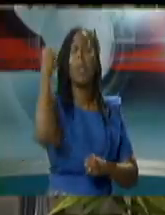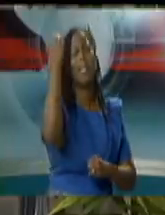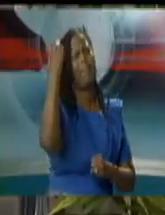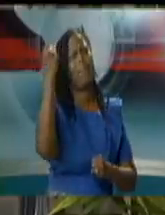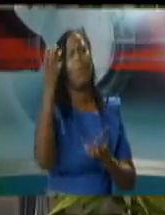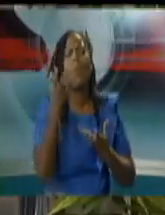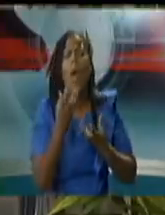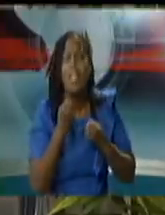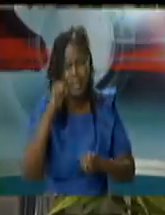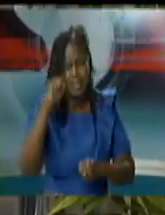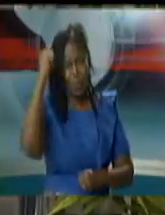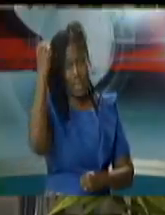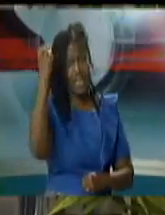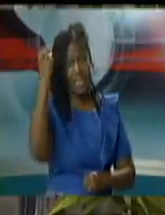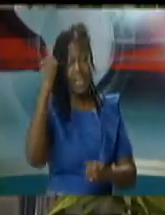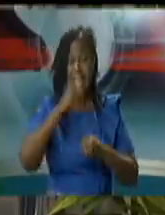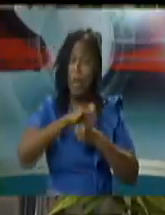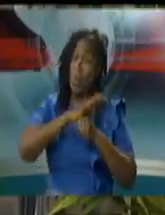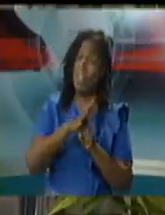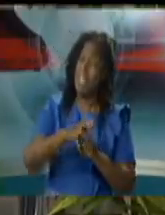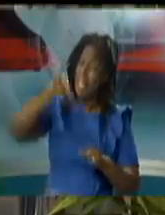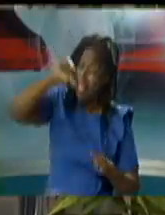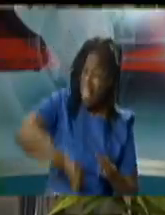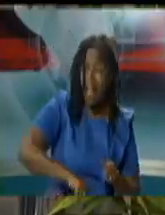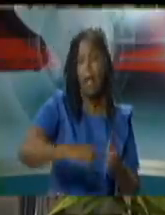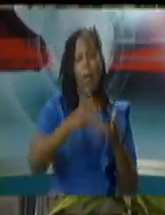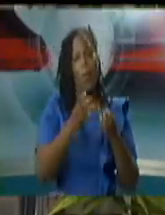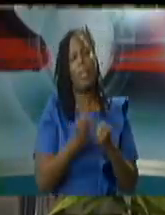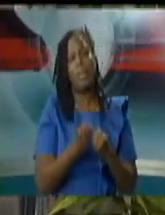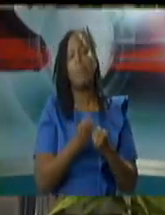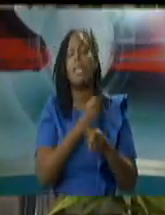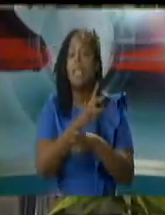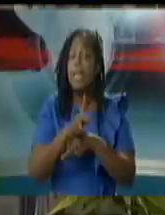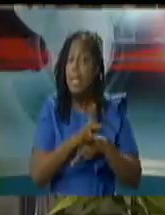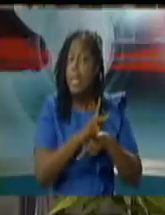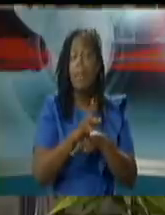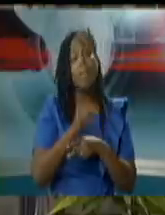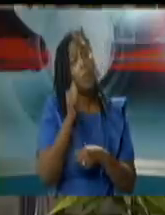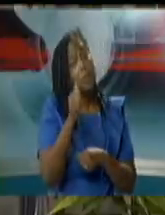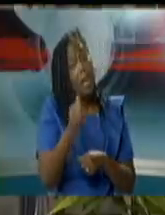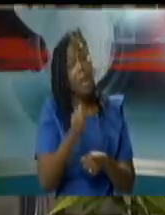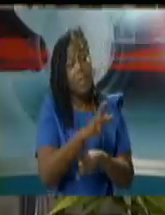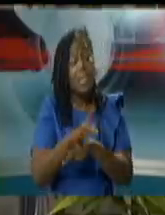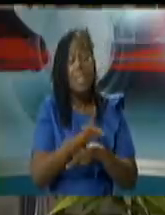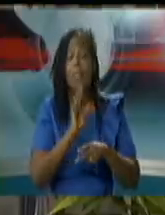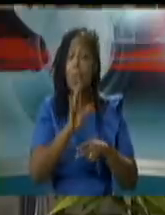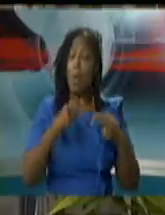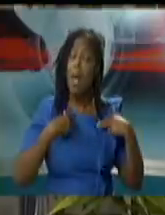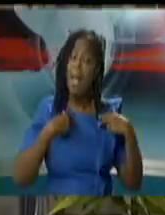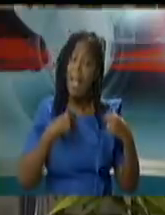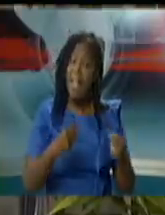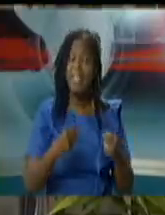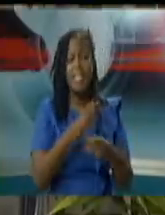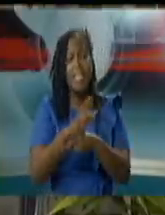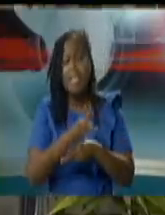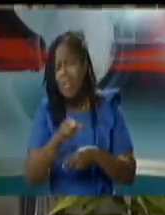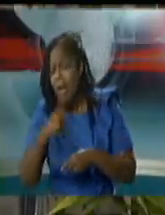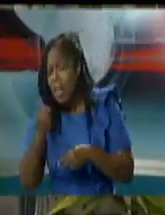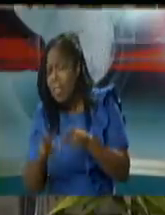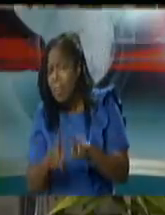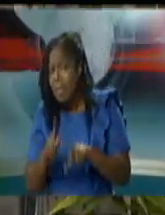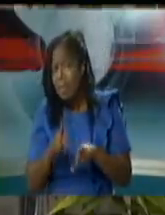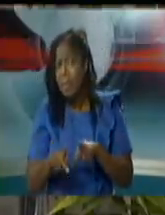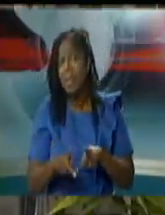take care of your health and protect others we know it may be difficult at times but there is enough evidence that these guidelines